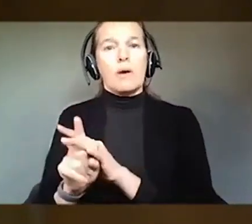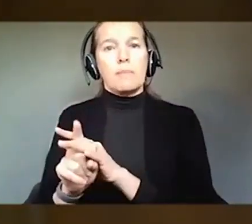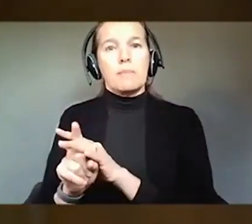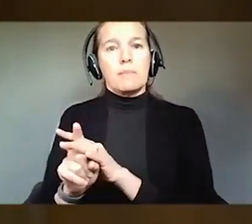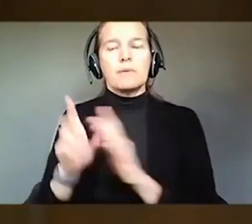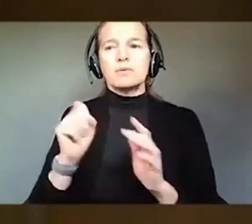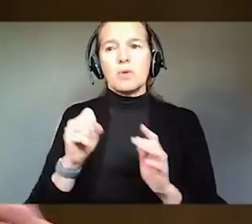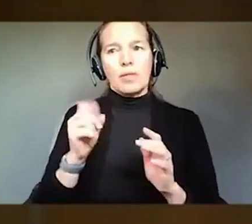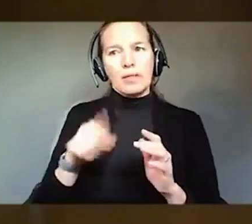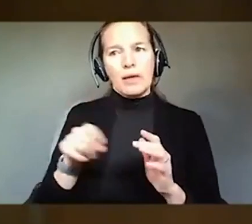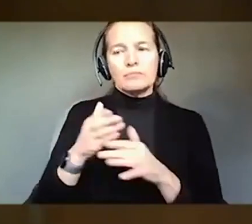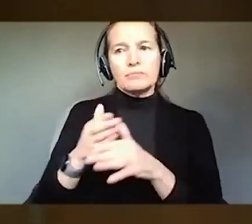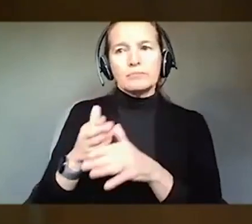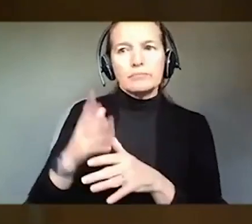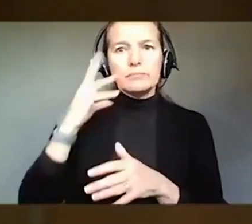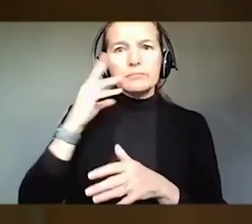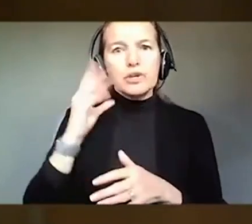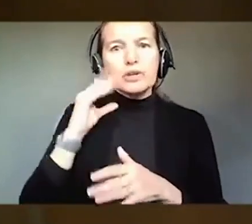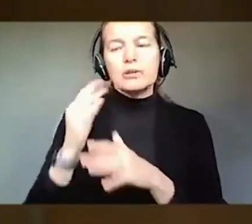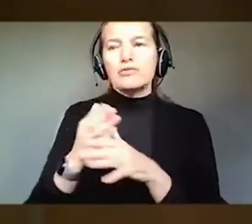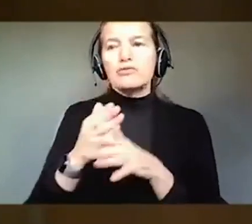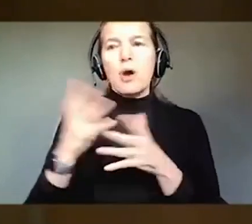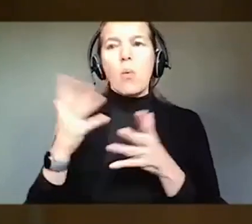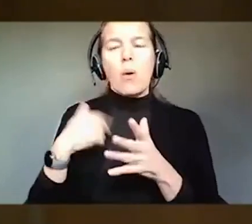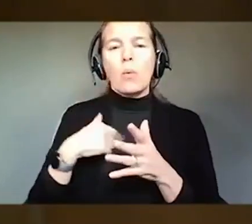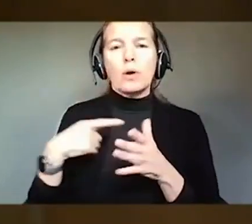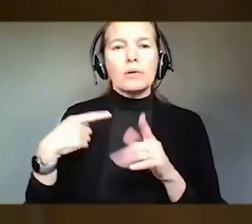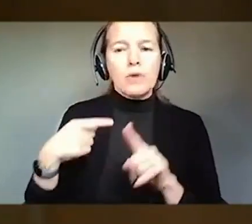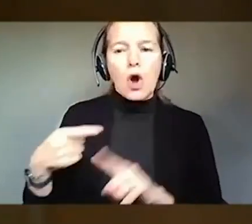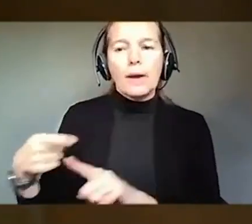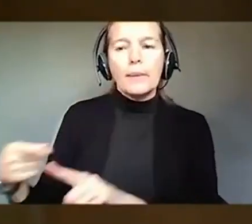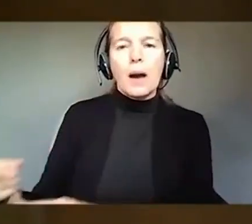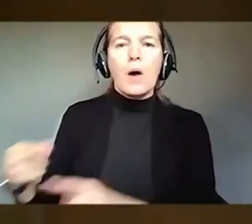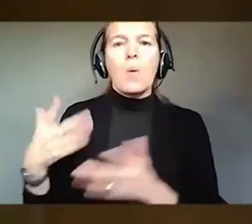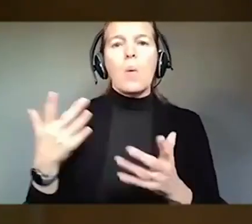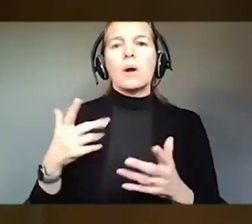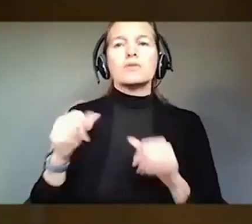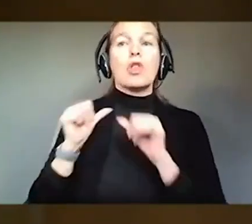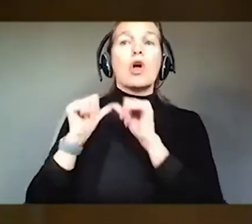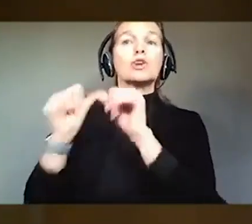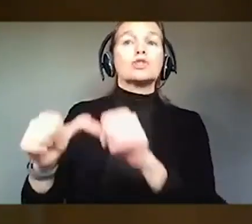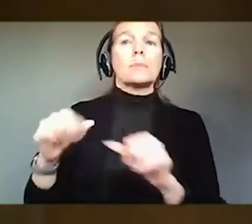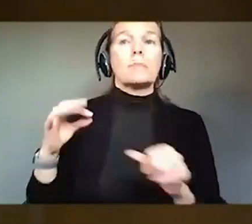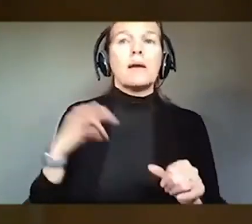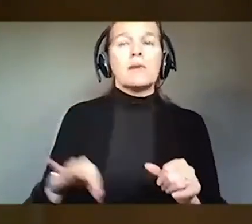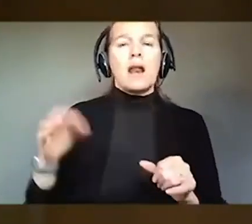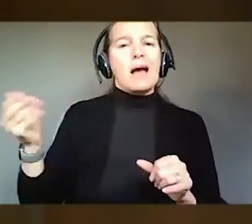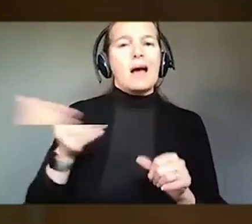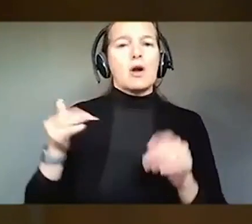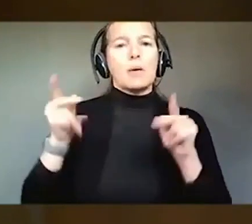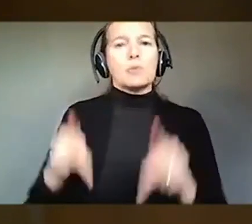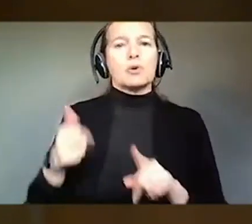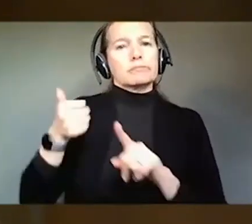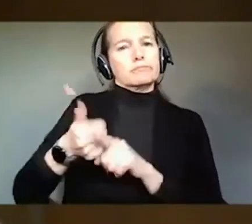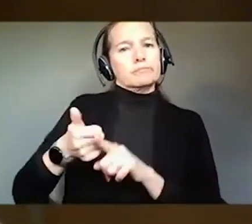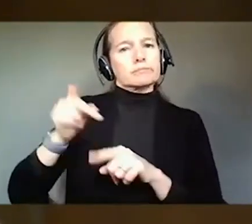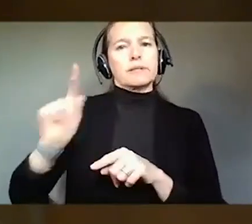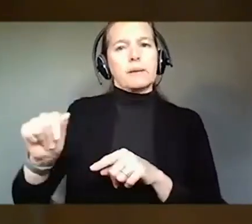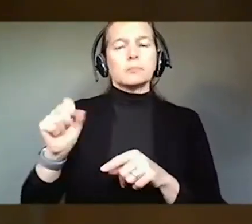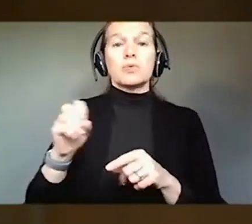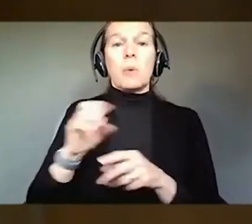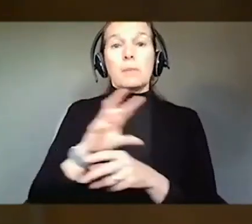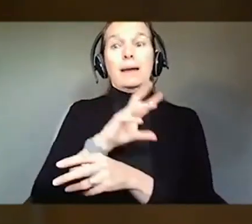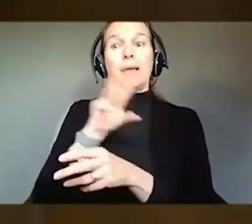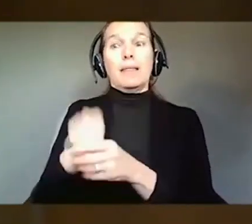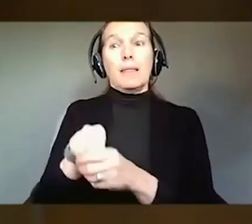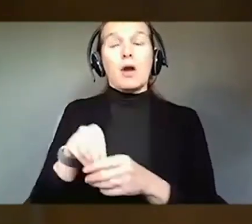sharing the experience and sharing what we're talking about, the long-term benefits of hiring somebody with a disability. But being in there and working directly